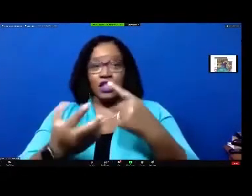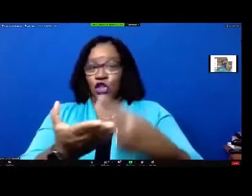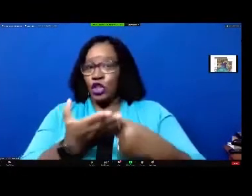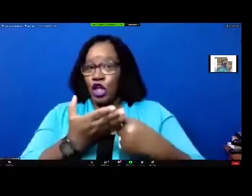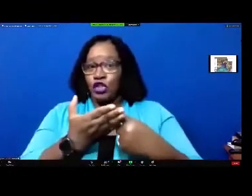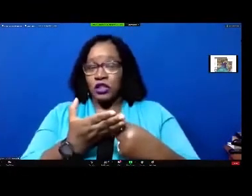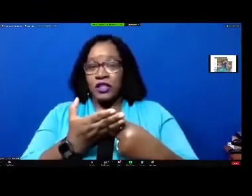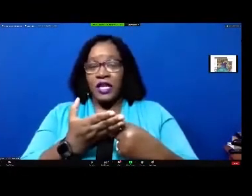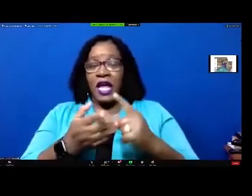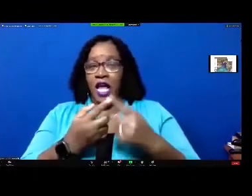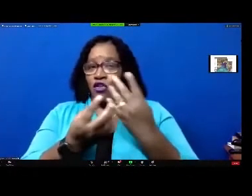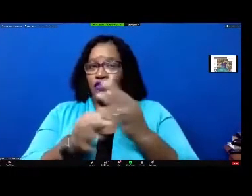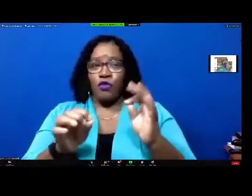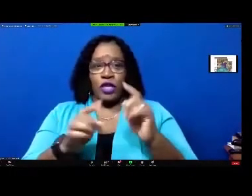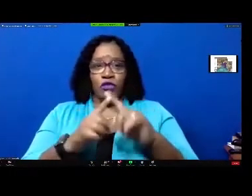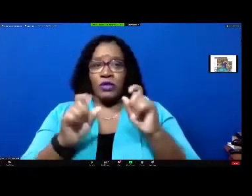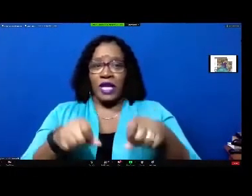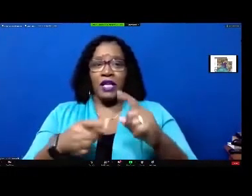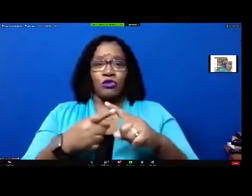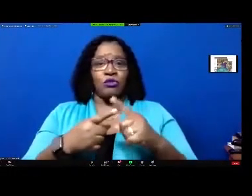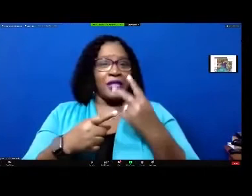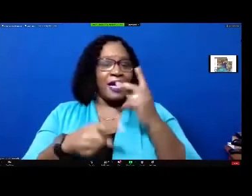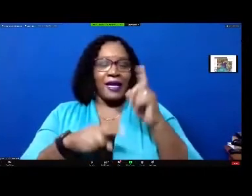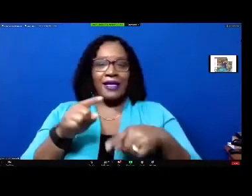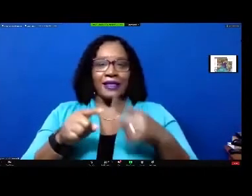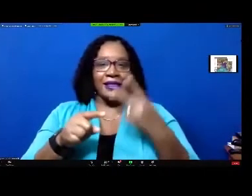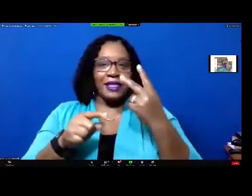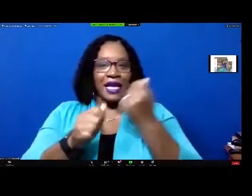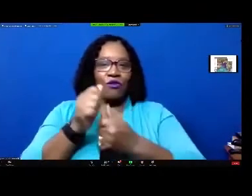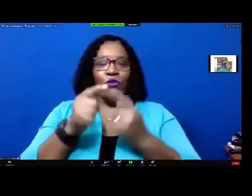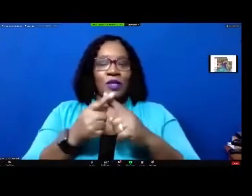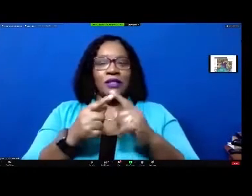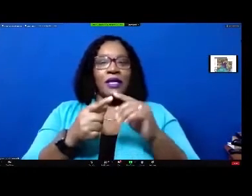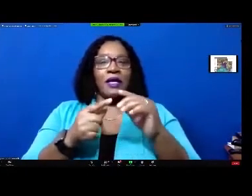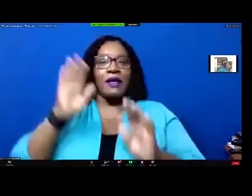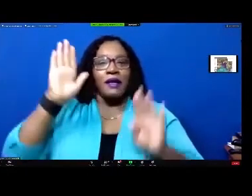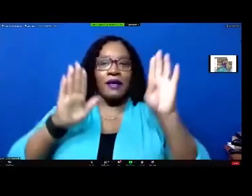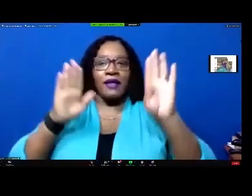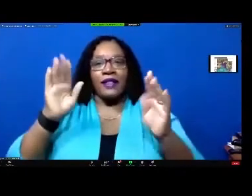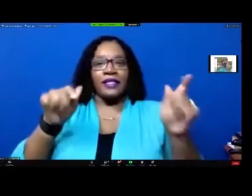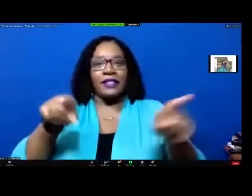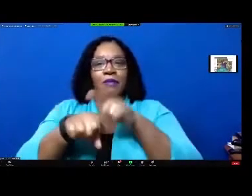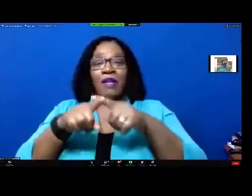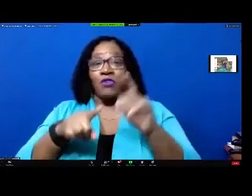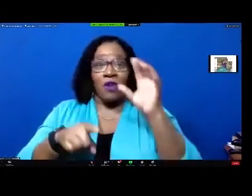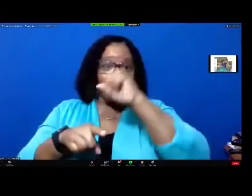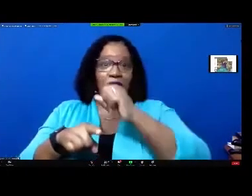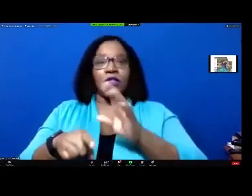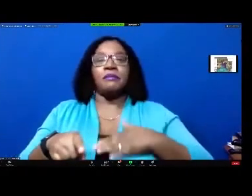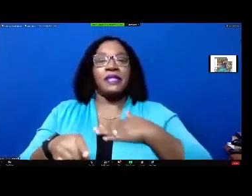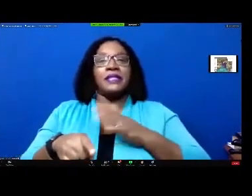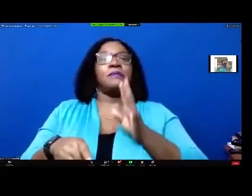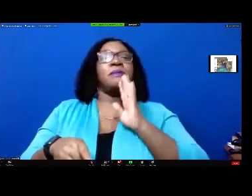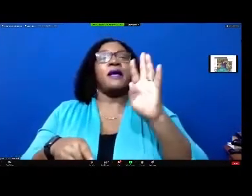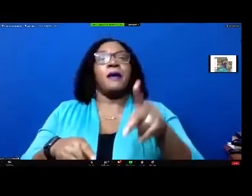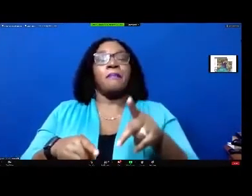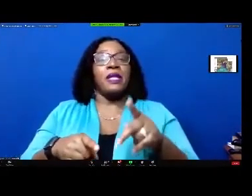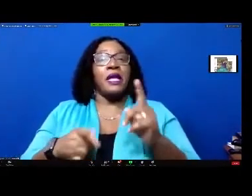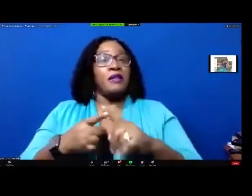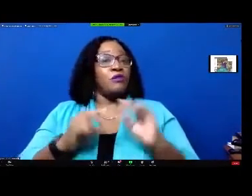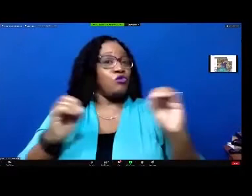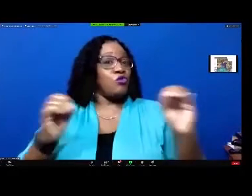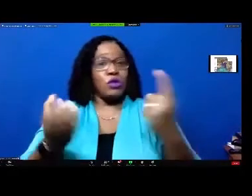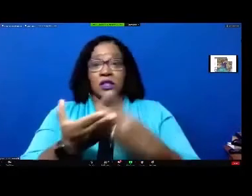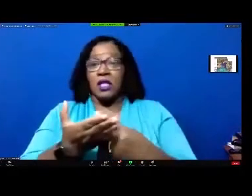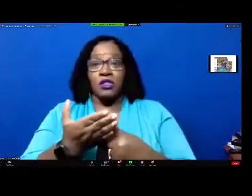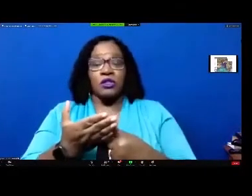and y'all feel free to i can't put the map up i can't see everyone's hand at the same time so if uh if i miss you please speak up um seeing no discussion